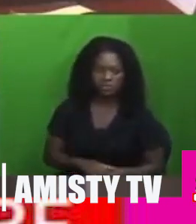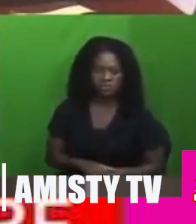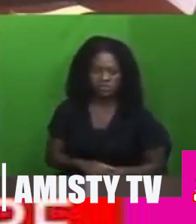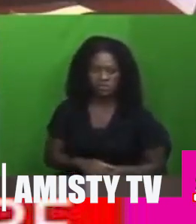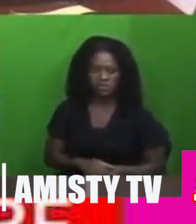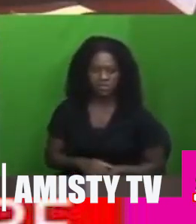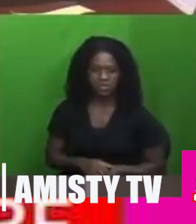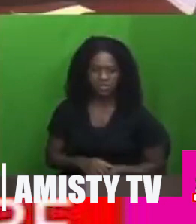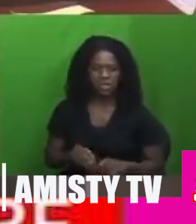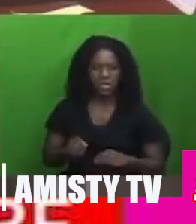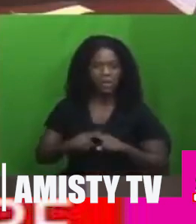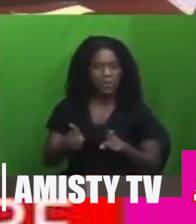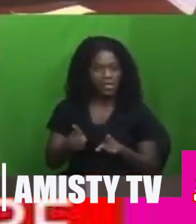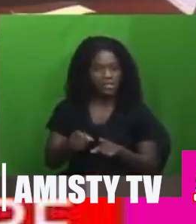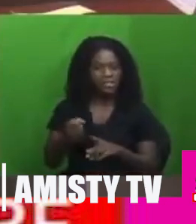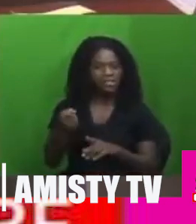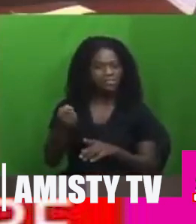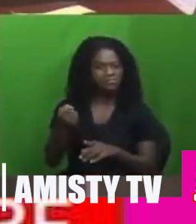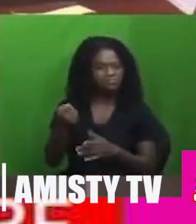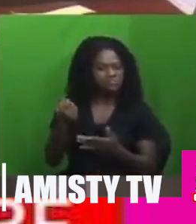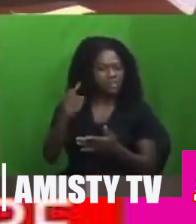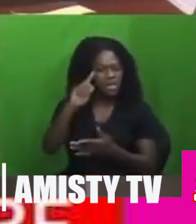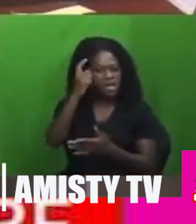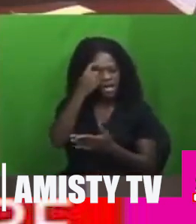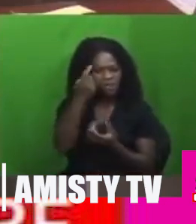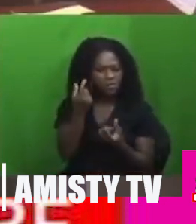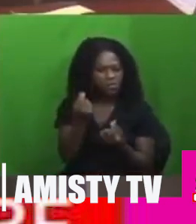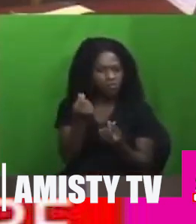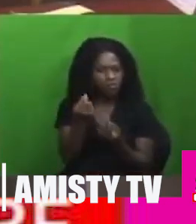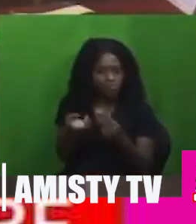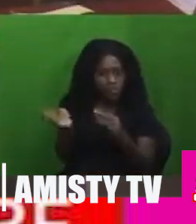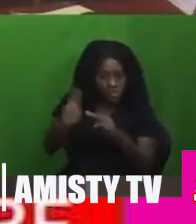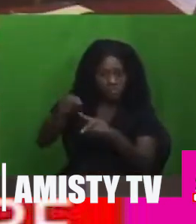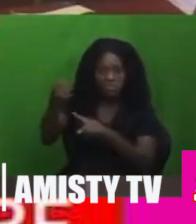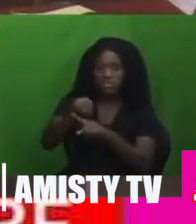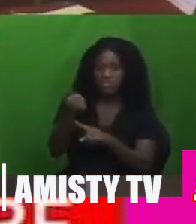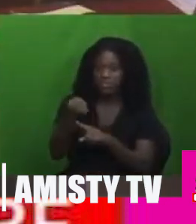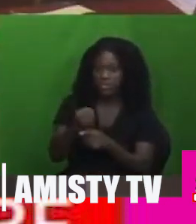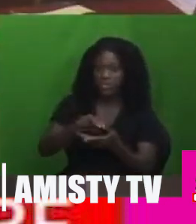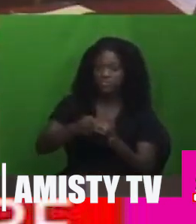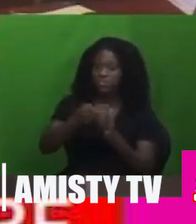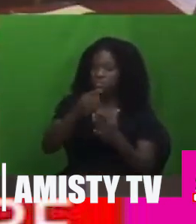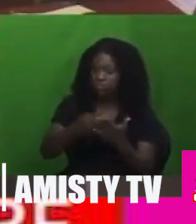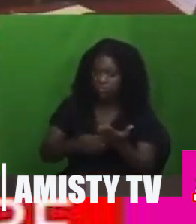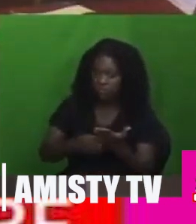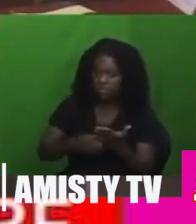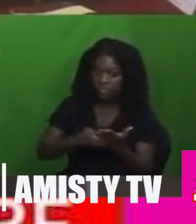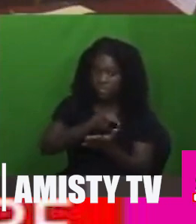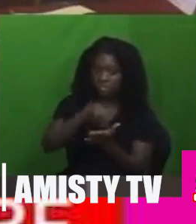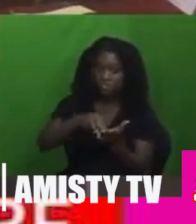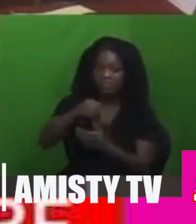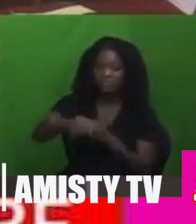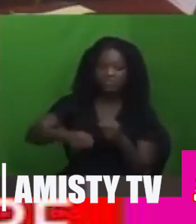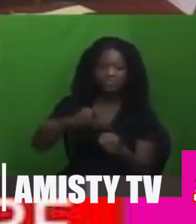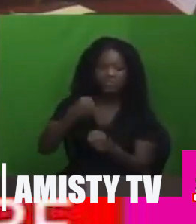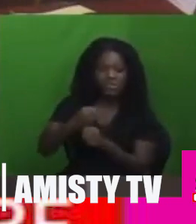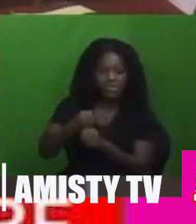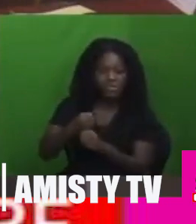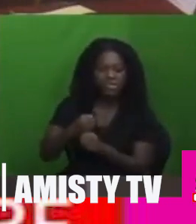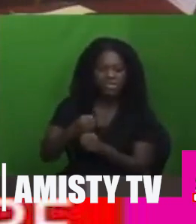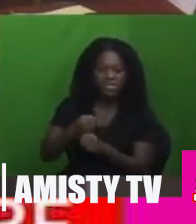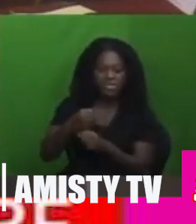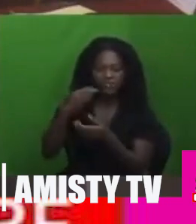increased wages and salaries. That clearly means that the media review that the minister is presenting today,